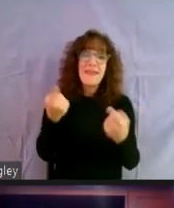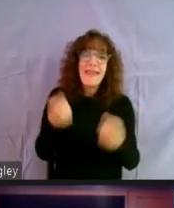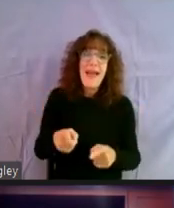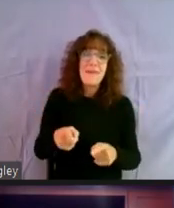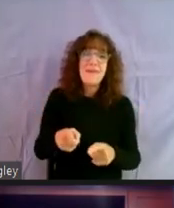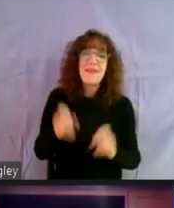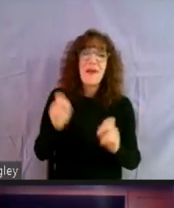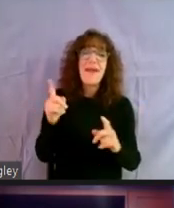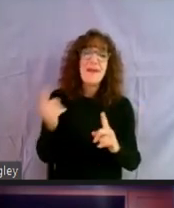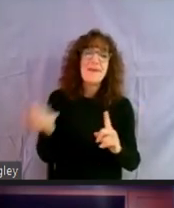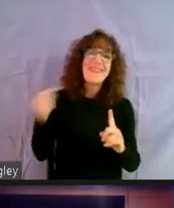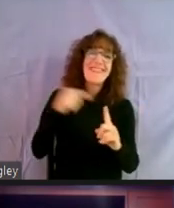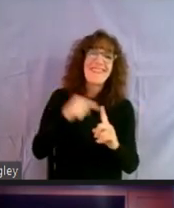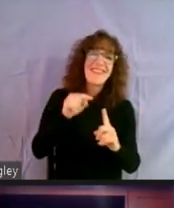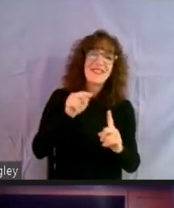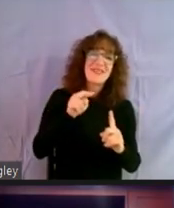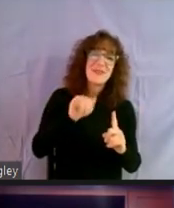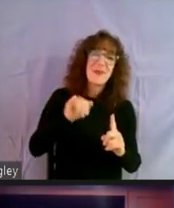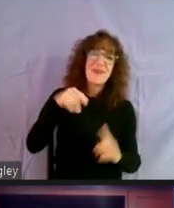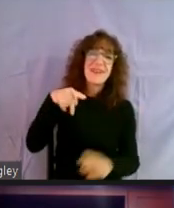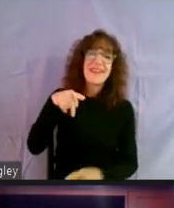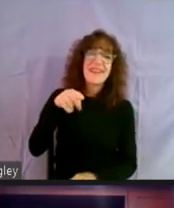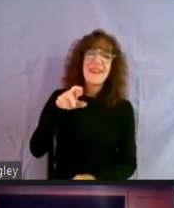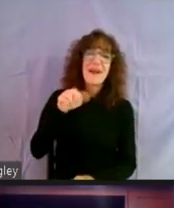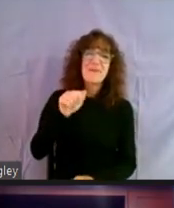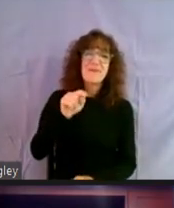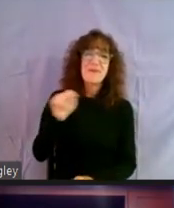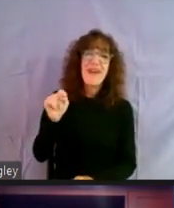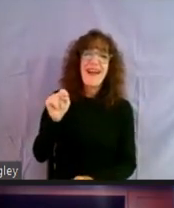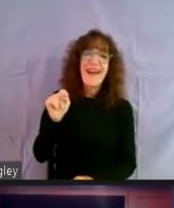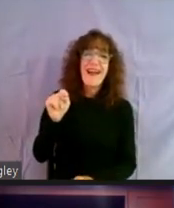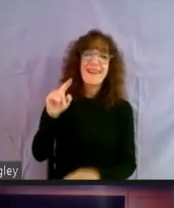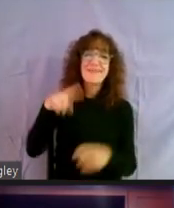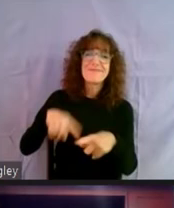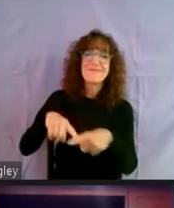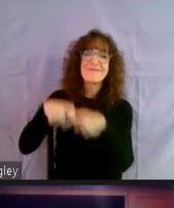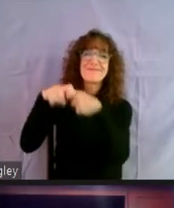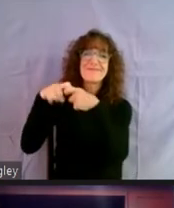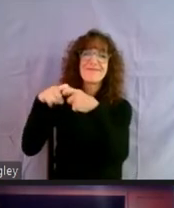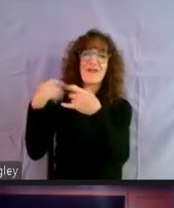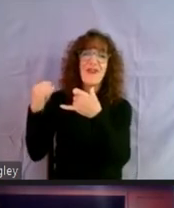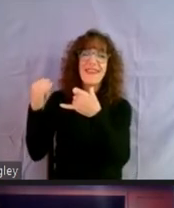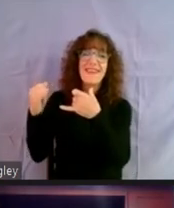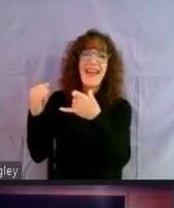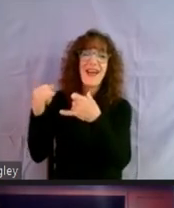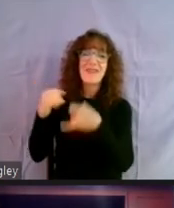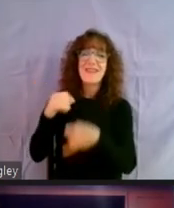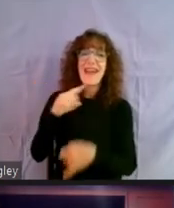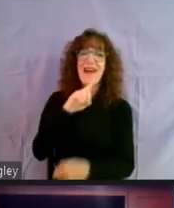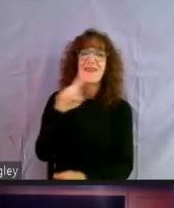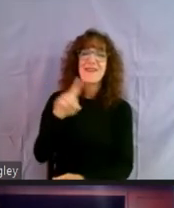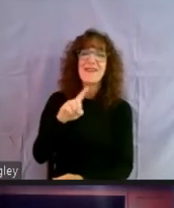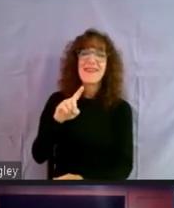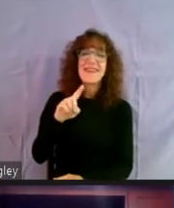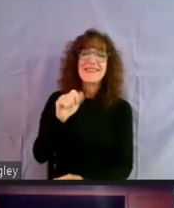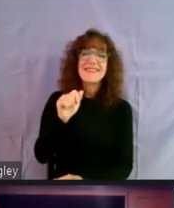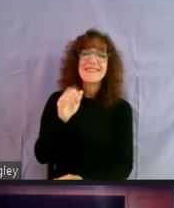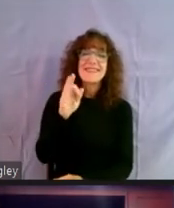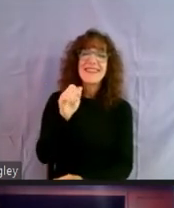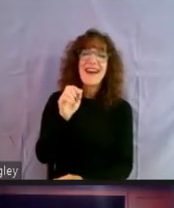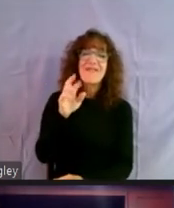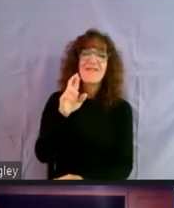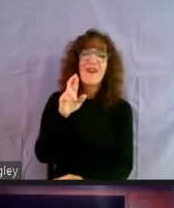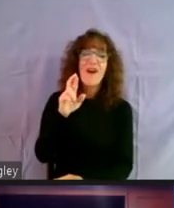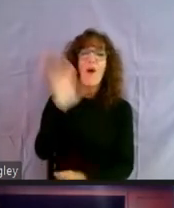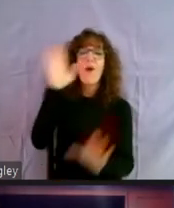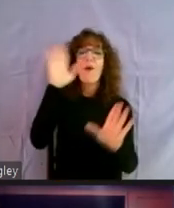Okay. We're going to come back to Tony Pratt. Um, so we're going to jump to you, Zephyr Shah from Public Justice Center.